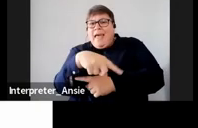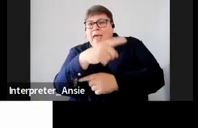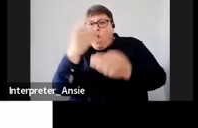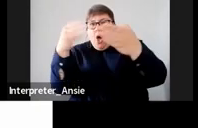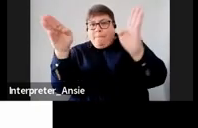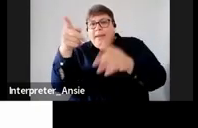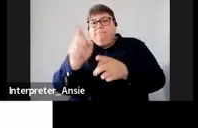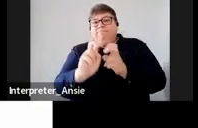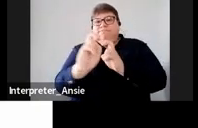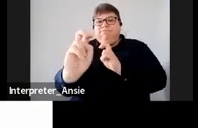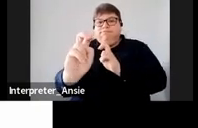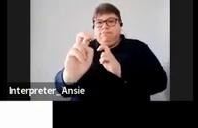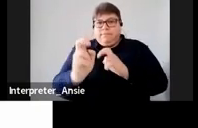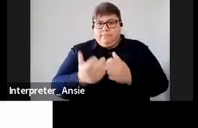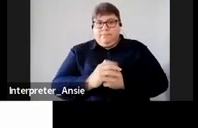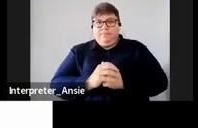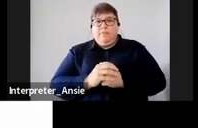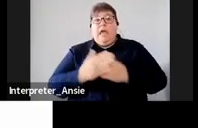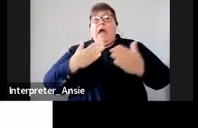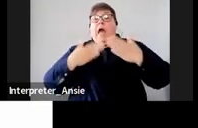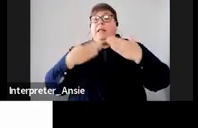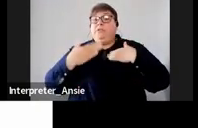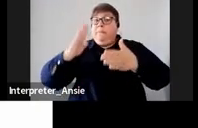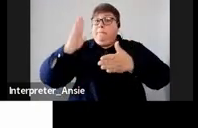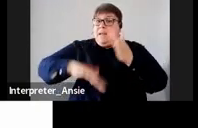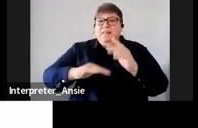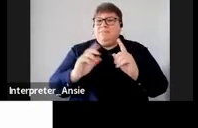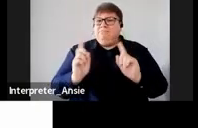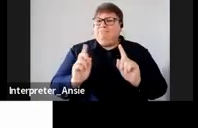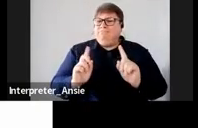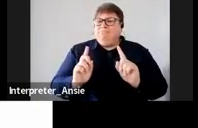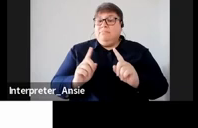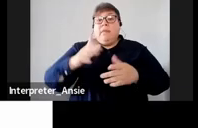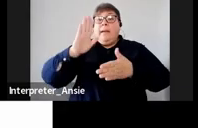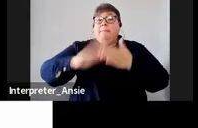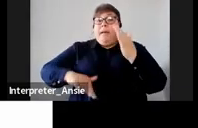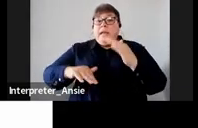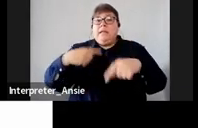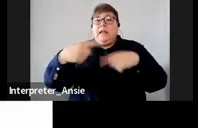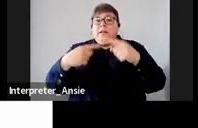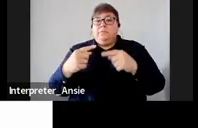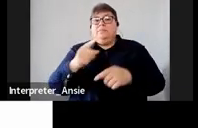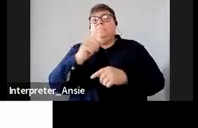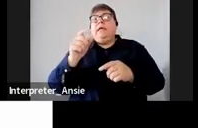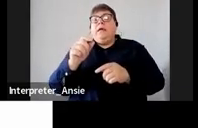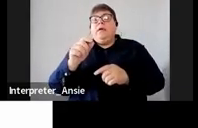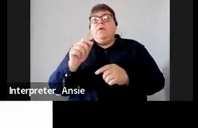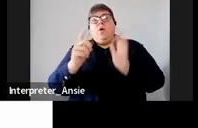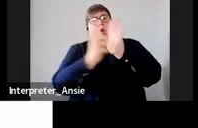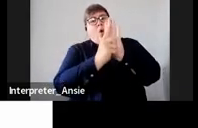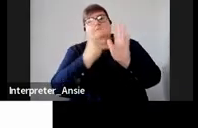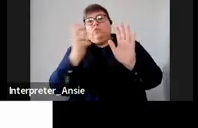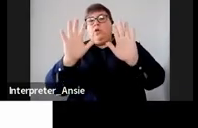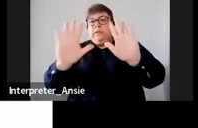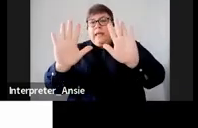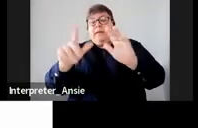what is an administrative penalty an administrative penalty is a penalty under section 210 of the tax